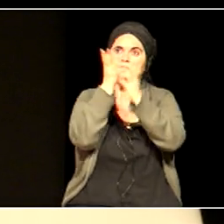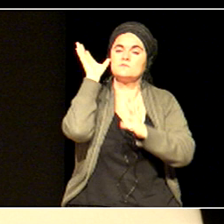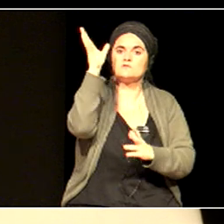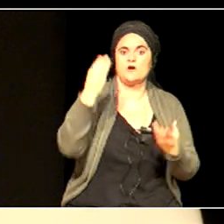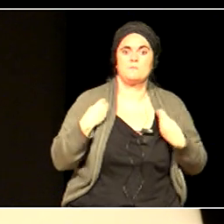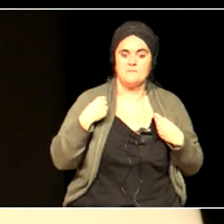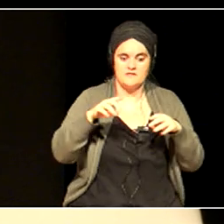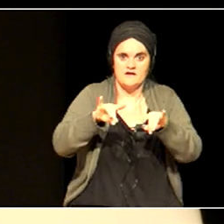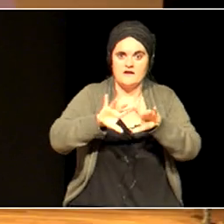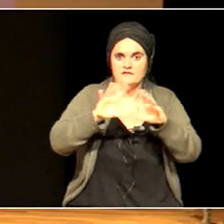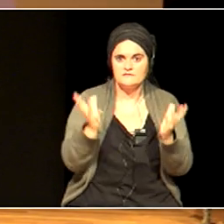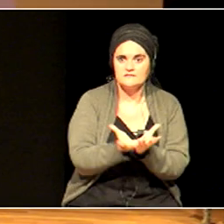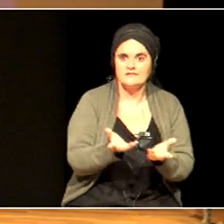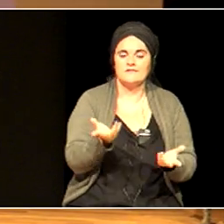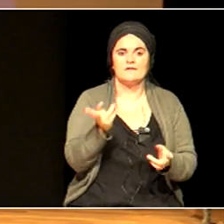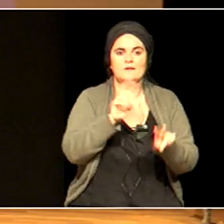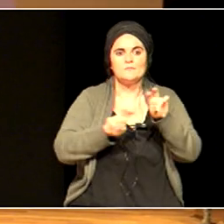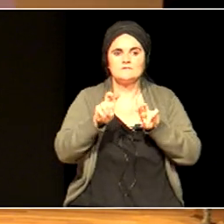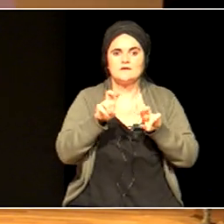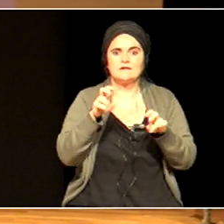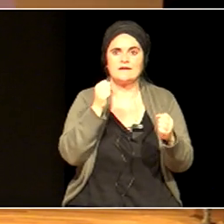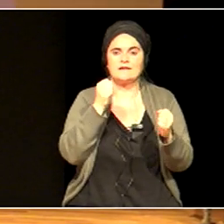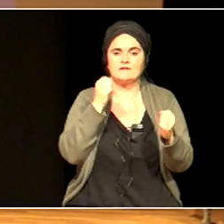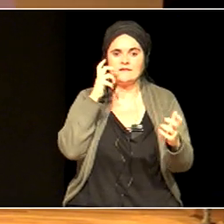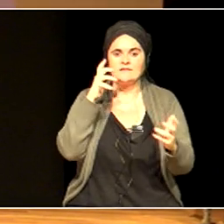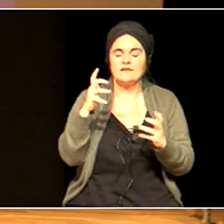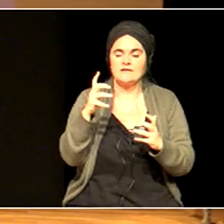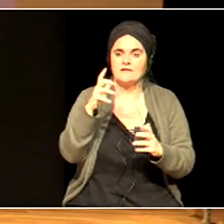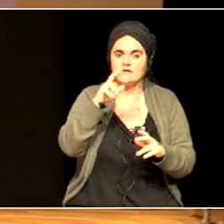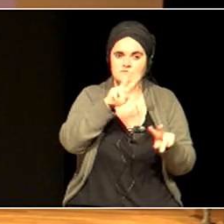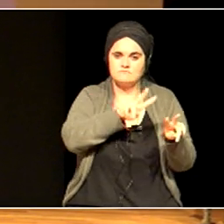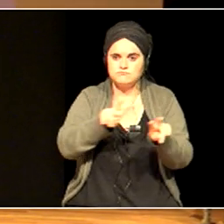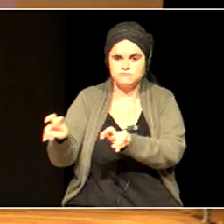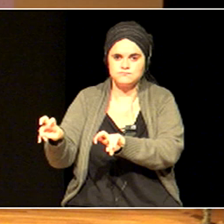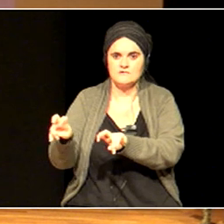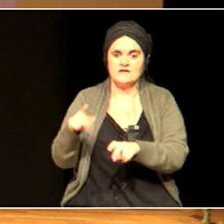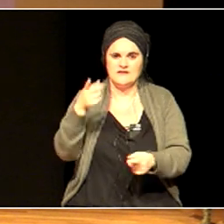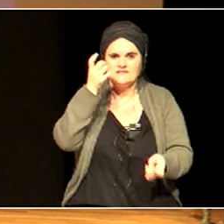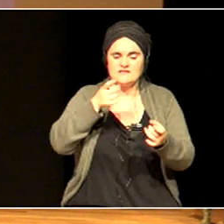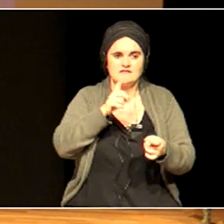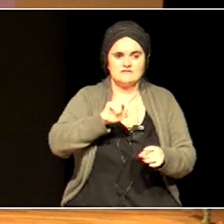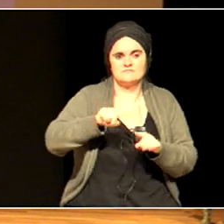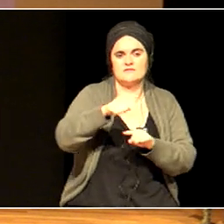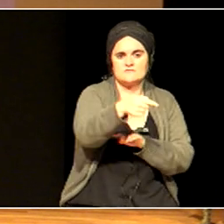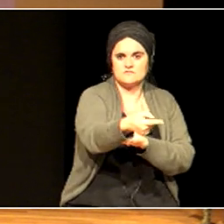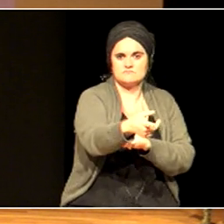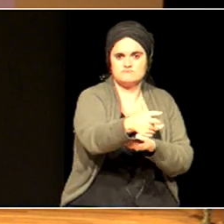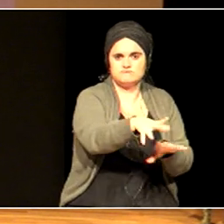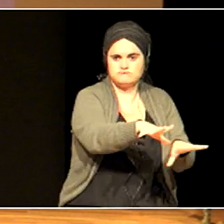to those ideas a little later when I'm talking about the inclusion in the city.